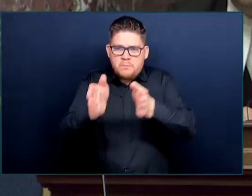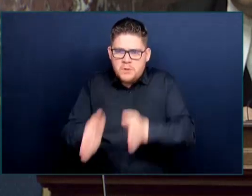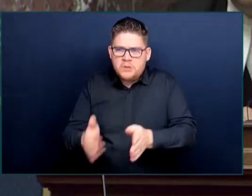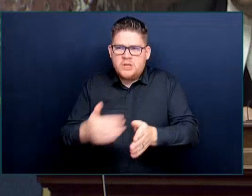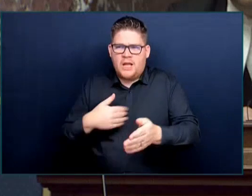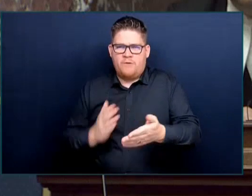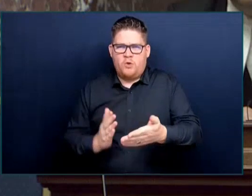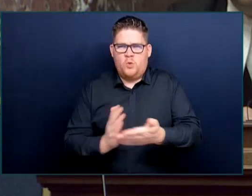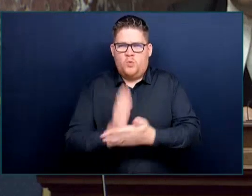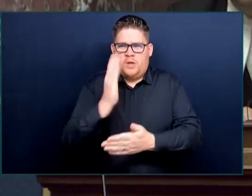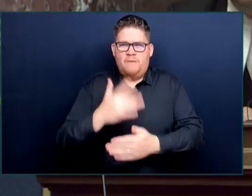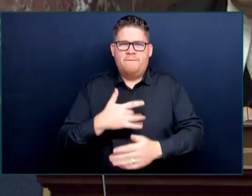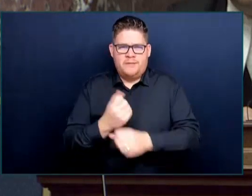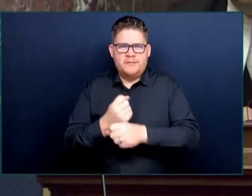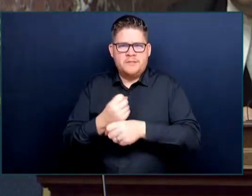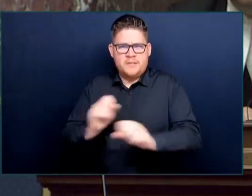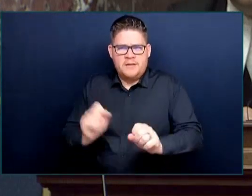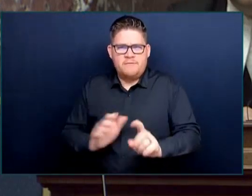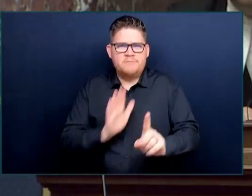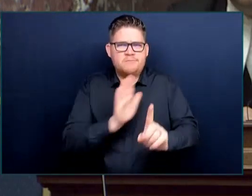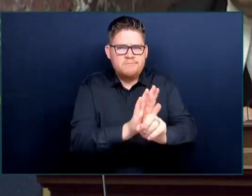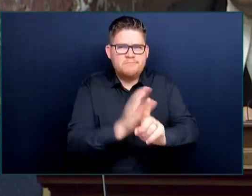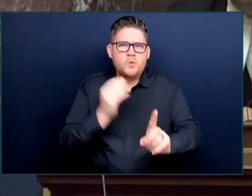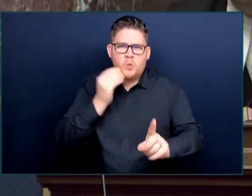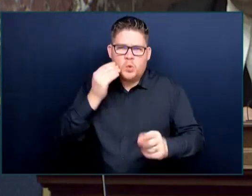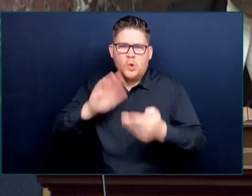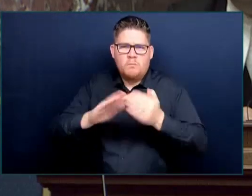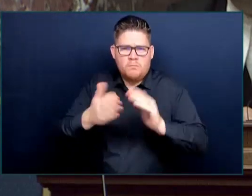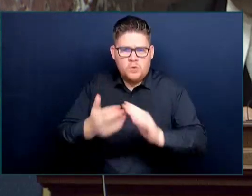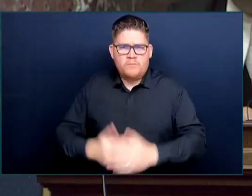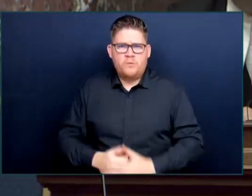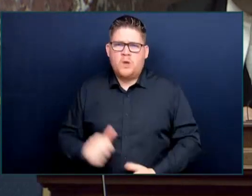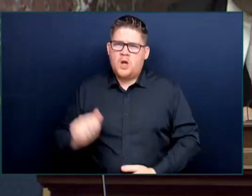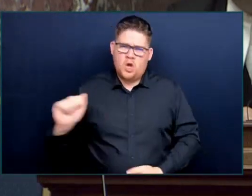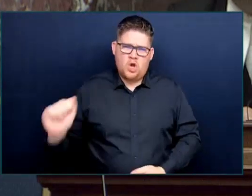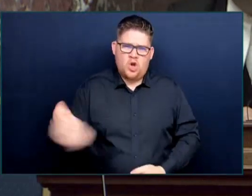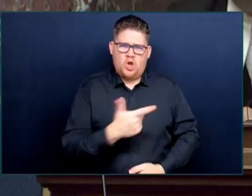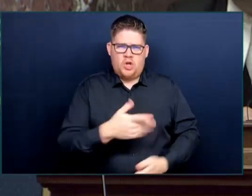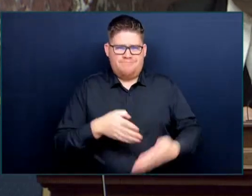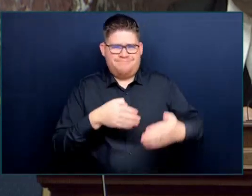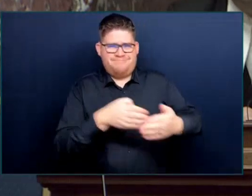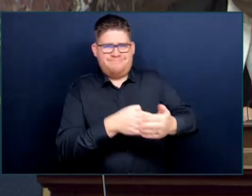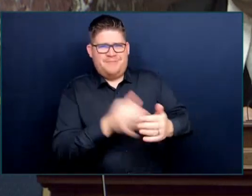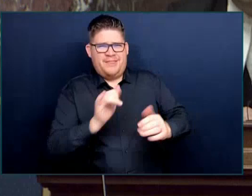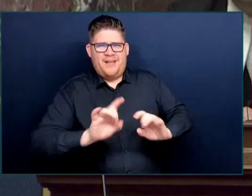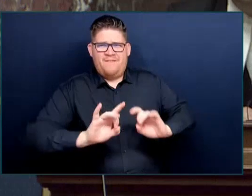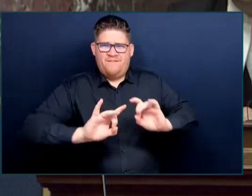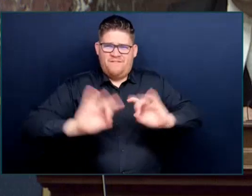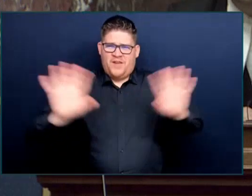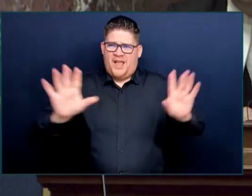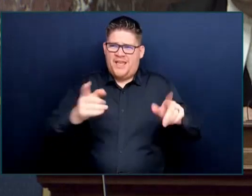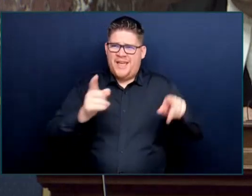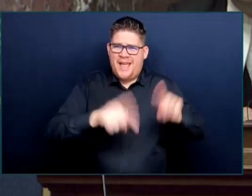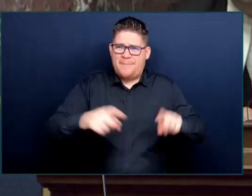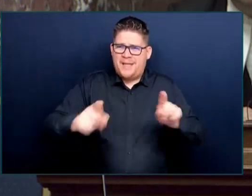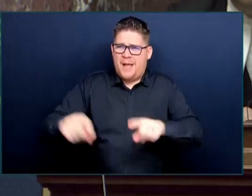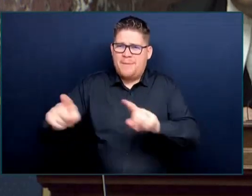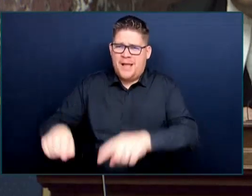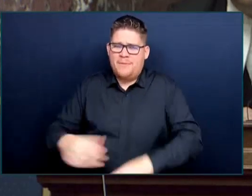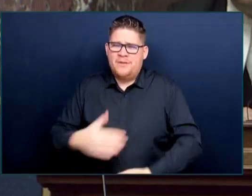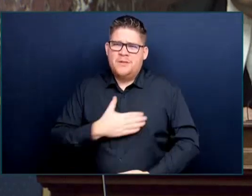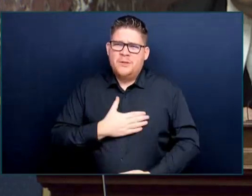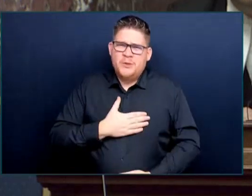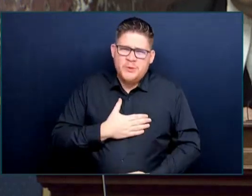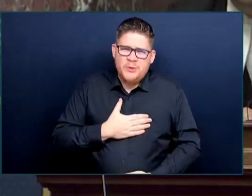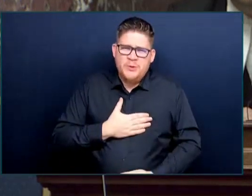here and condemn them. And as a government, we're taking action. Two weeks ago, I met with Minister Lumetti to talk about what's at the core of